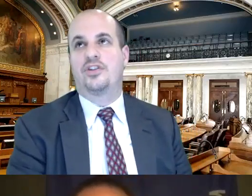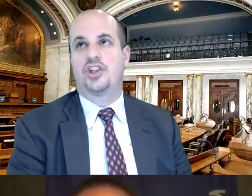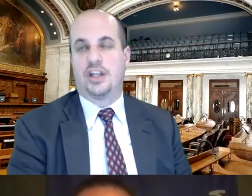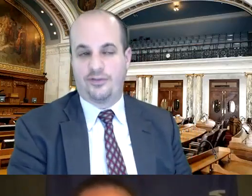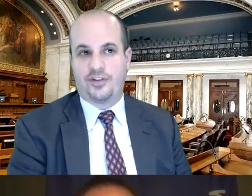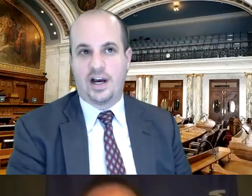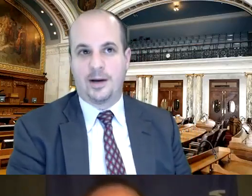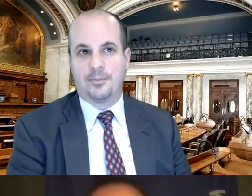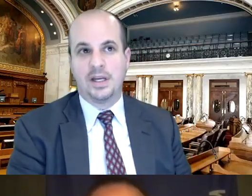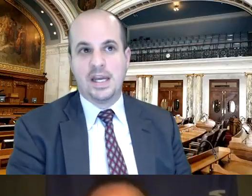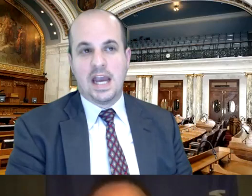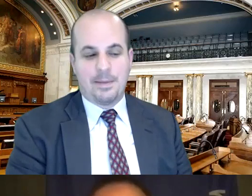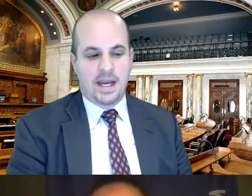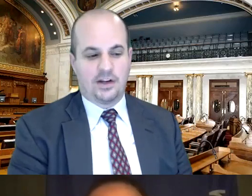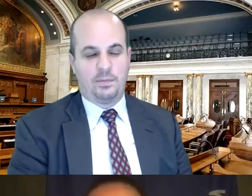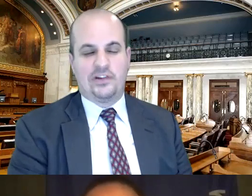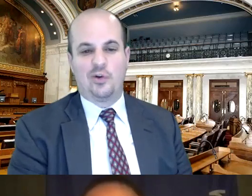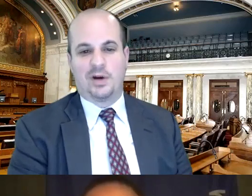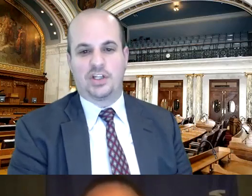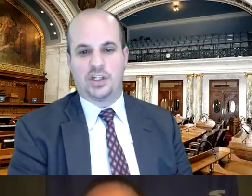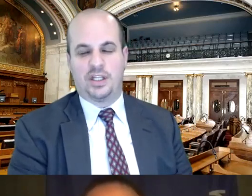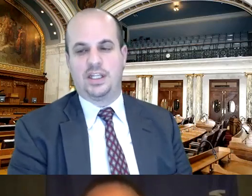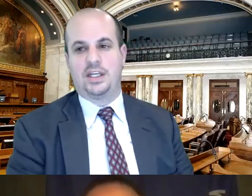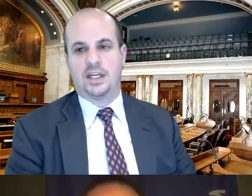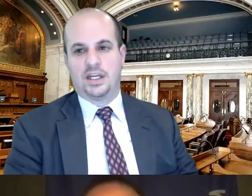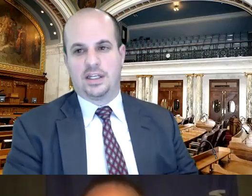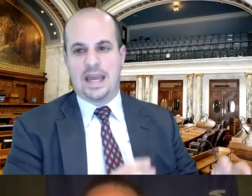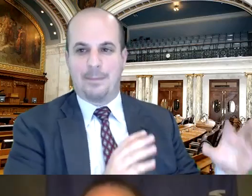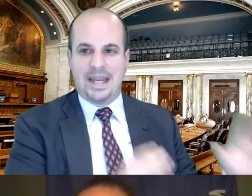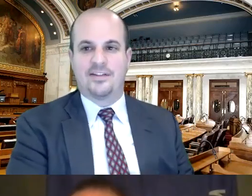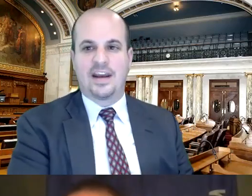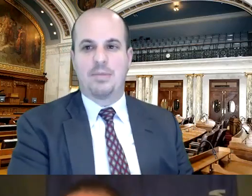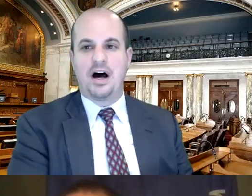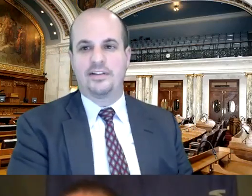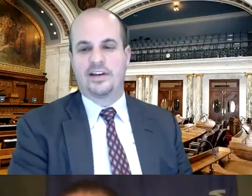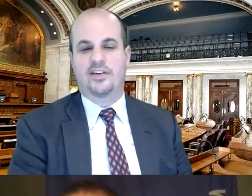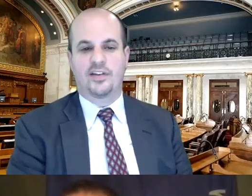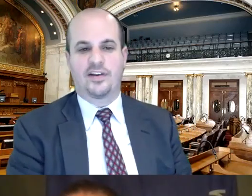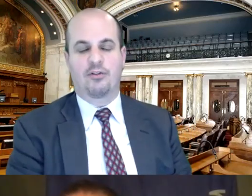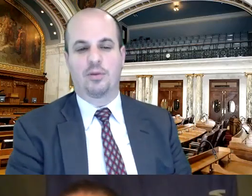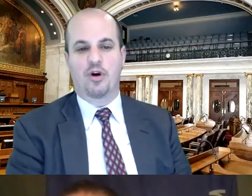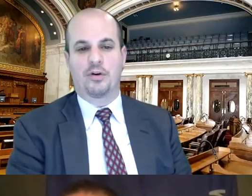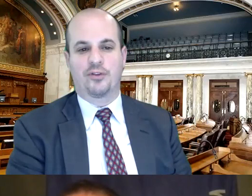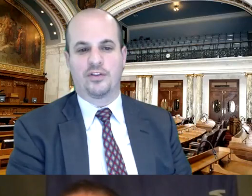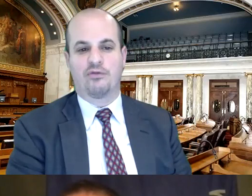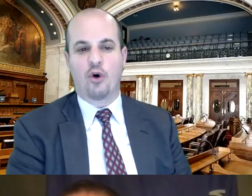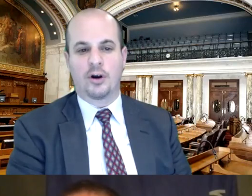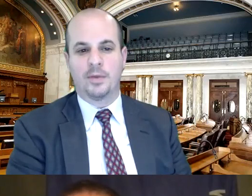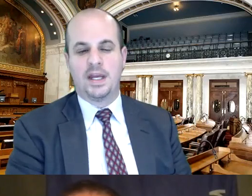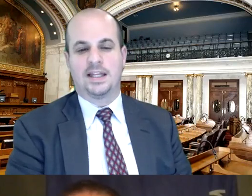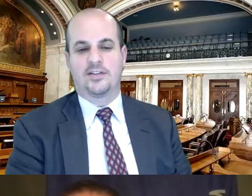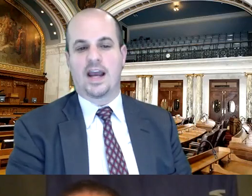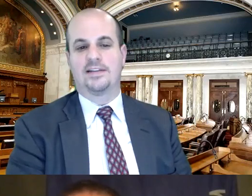shift um i'm not going to speak too much to the campaign side of politics because that's not really appropriate for this